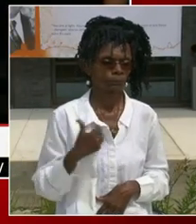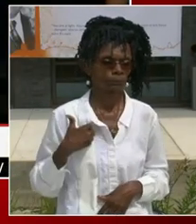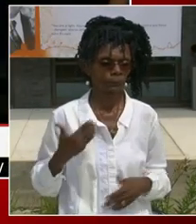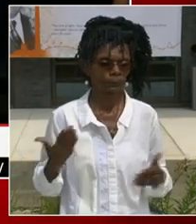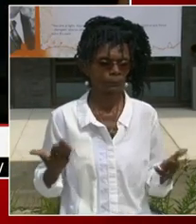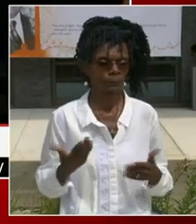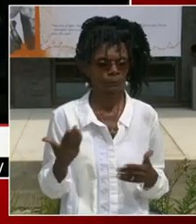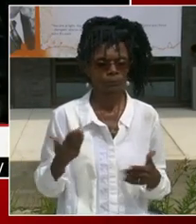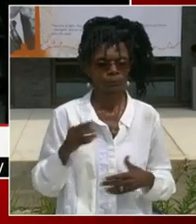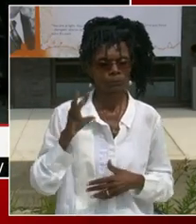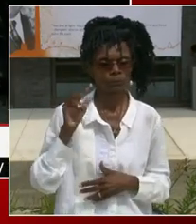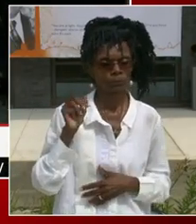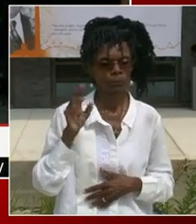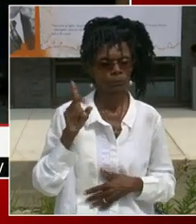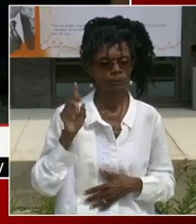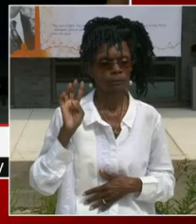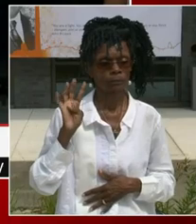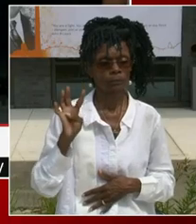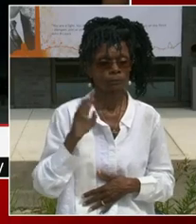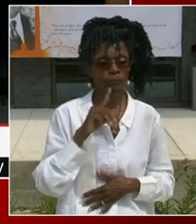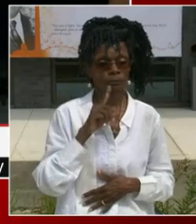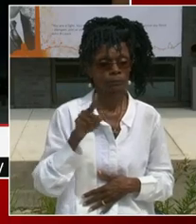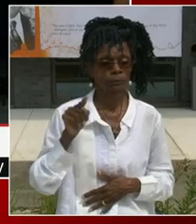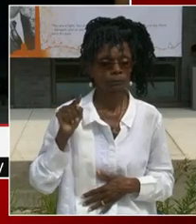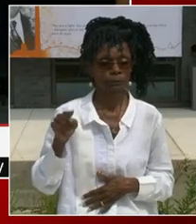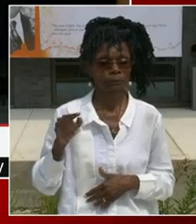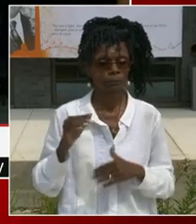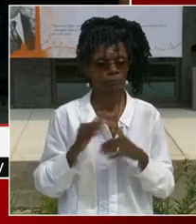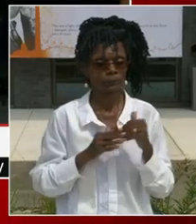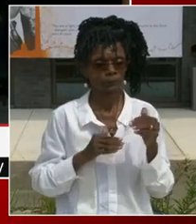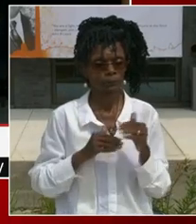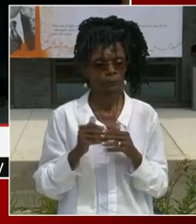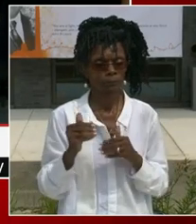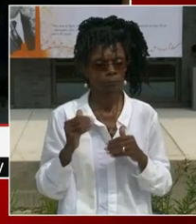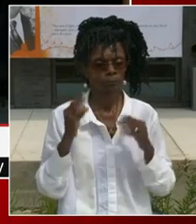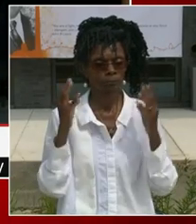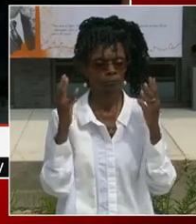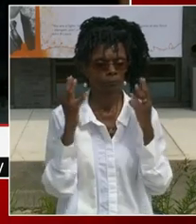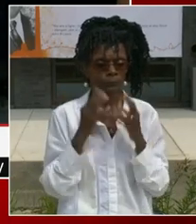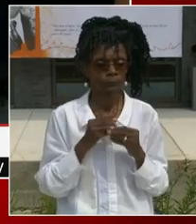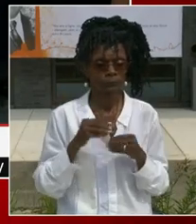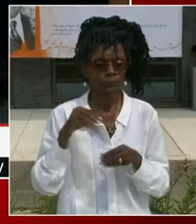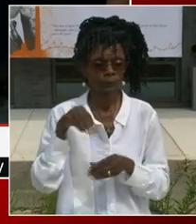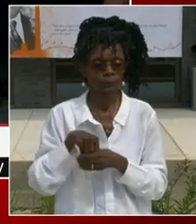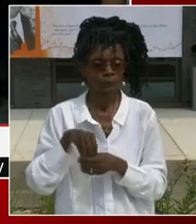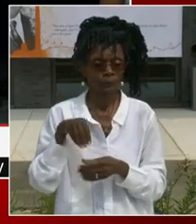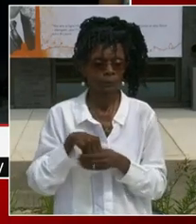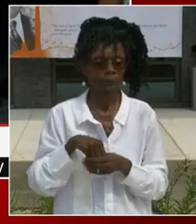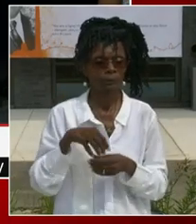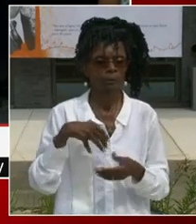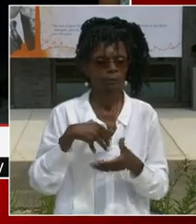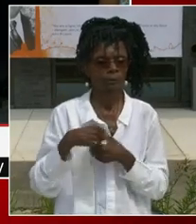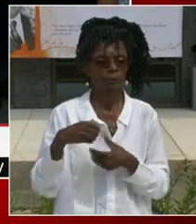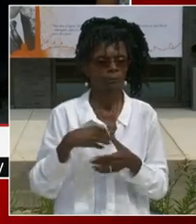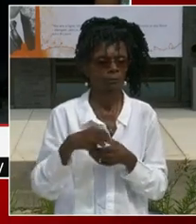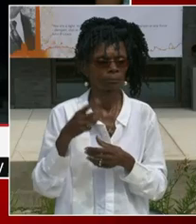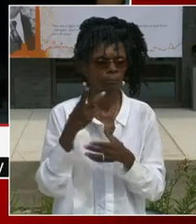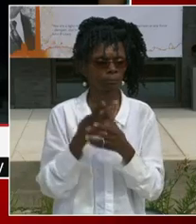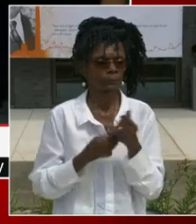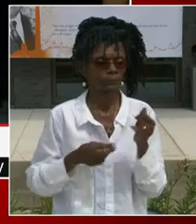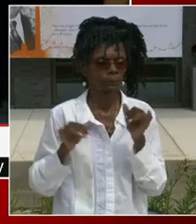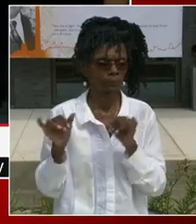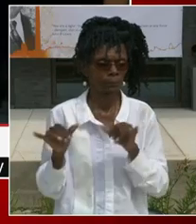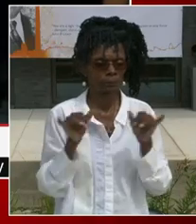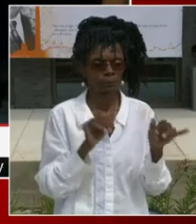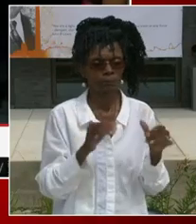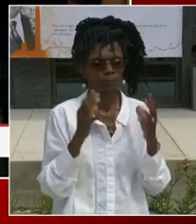beautiful. The inside is just as beautiful as the outside. And there's so many great things to love about it. One of the things I love